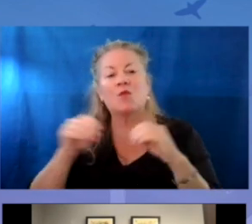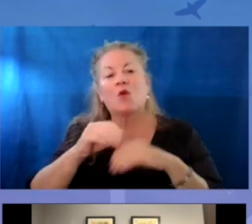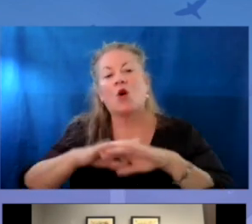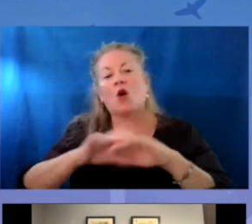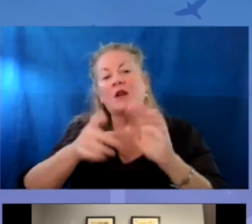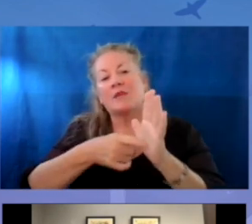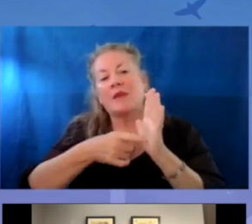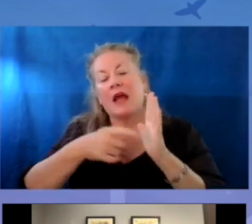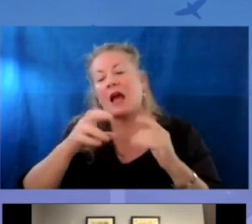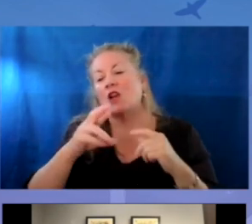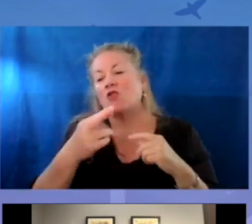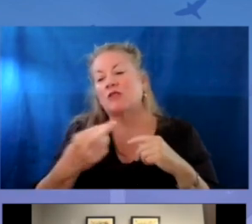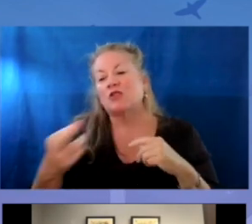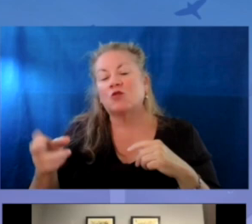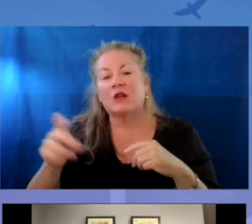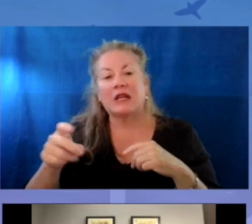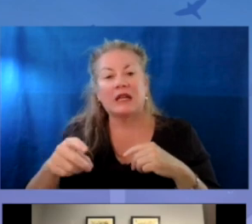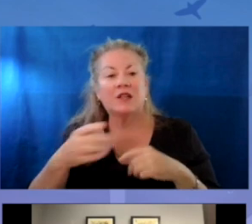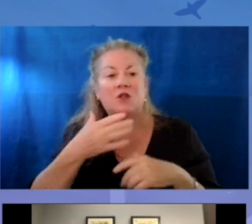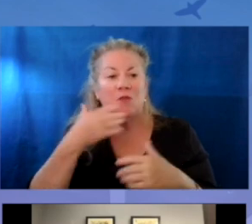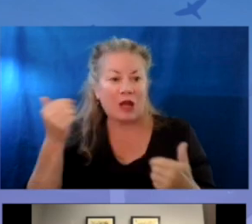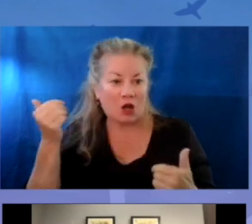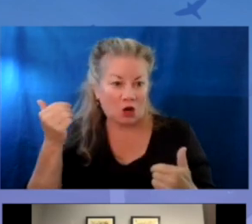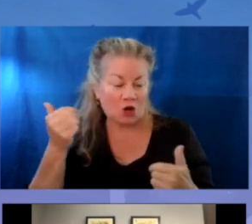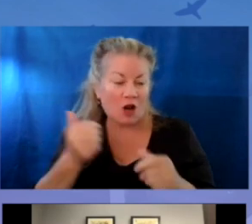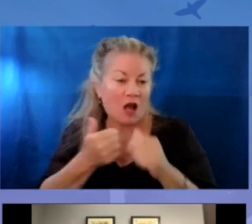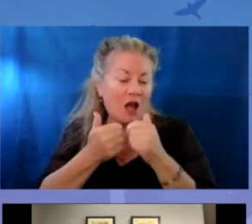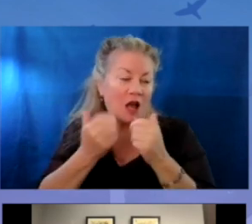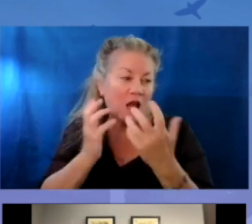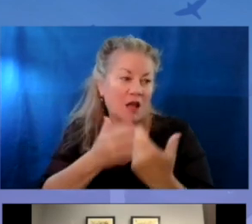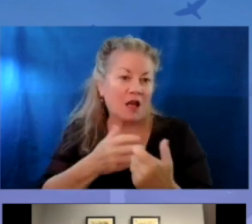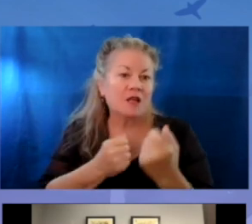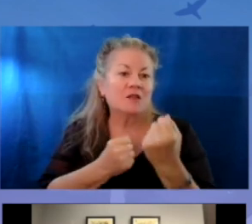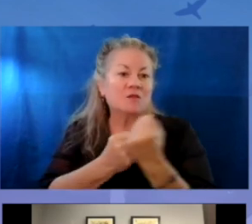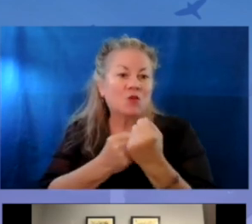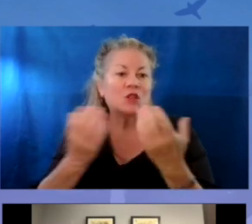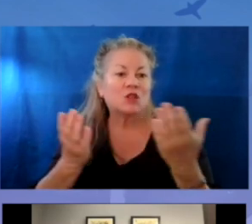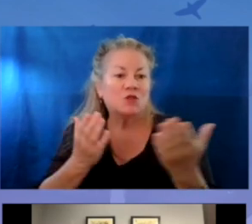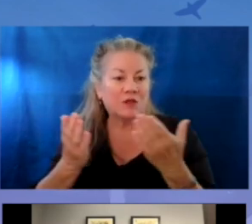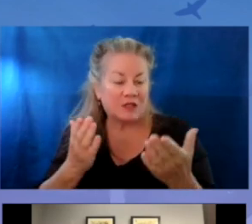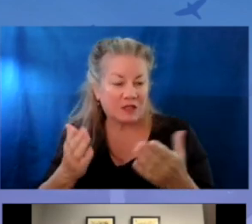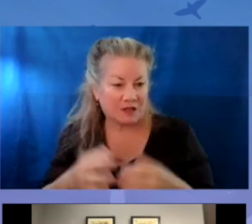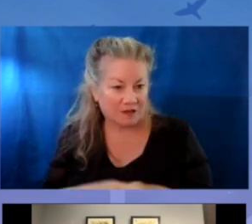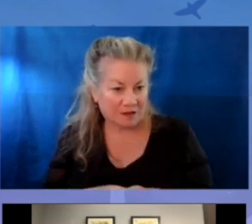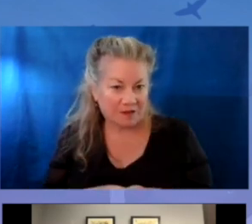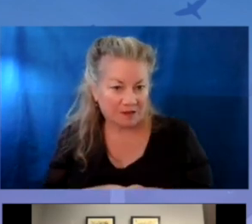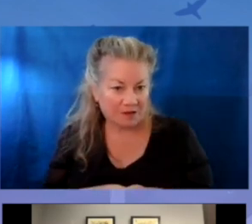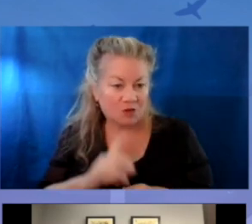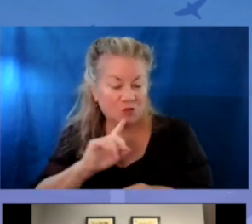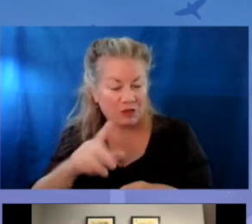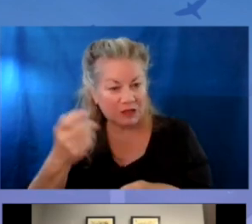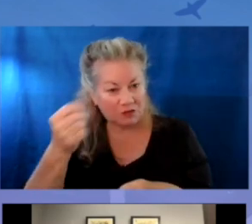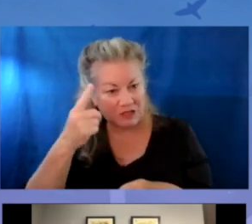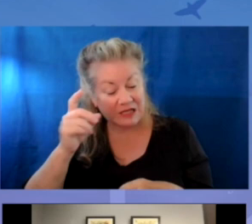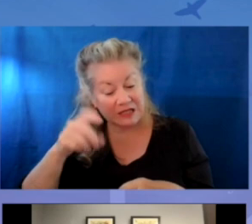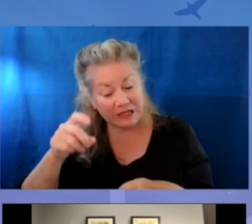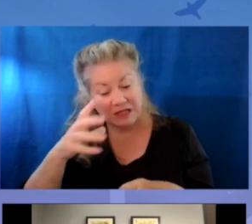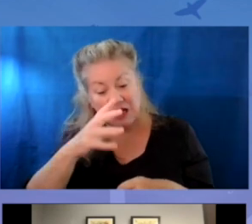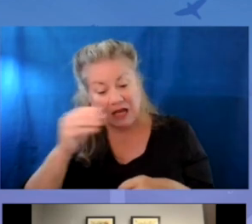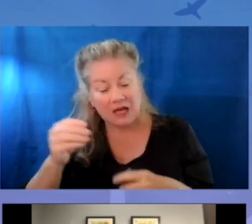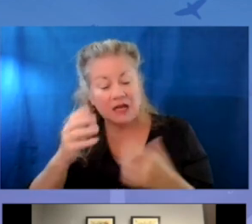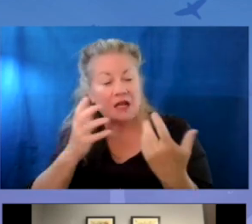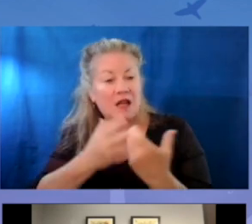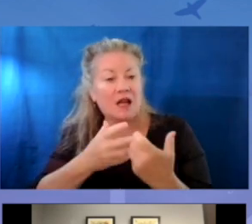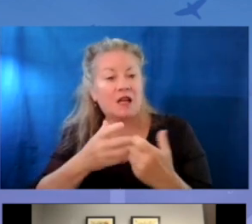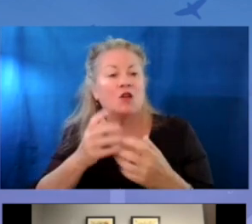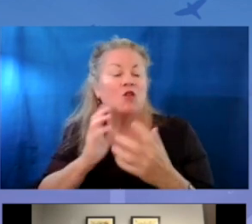more on-demand resources are needed to better align supports and services. So really understanding those needs